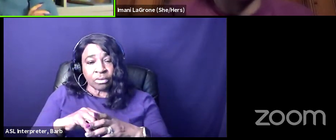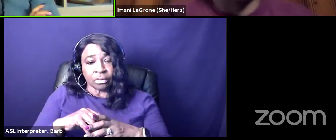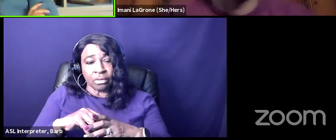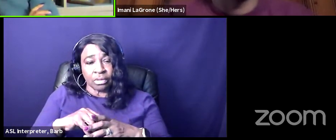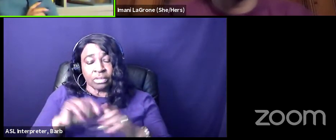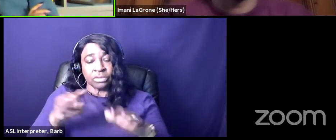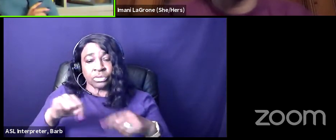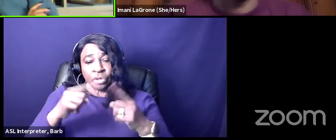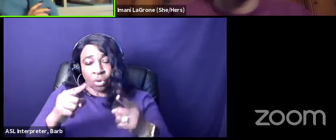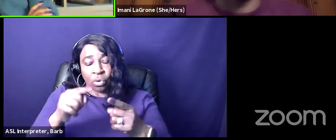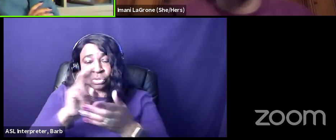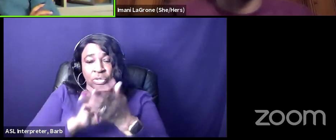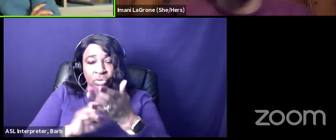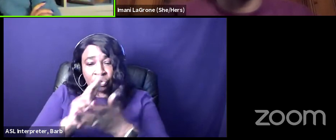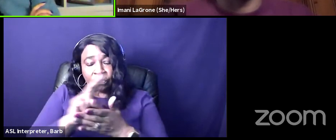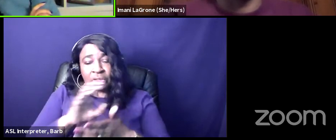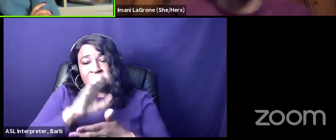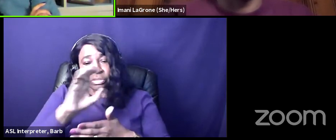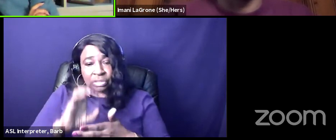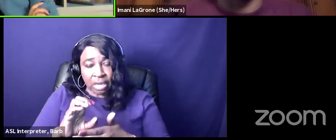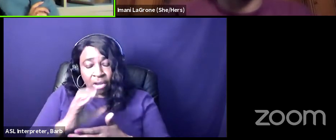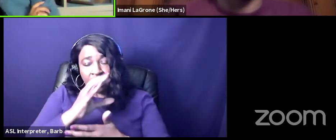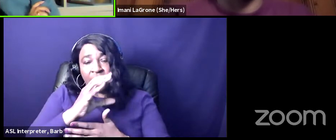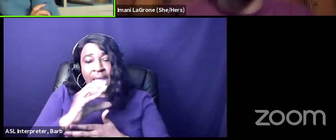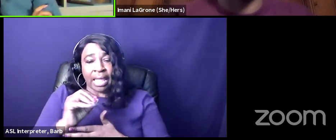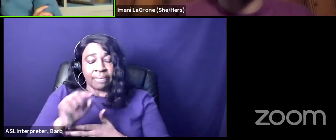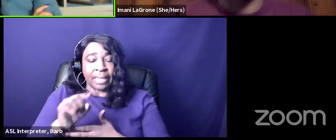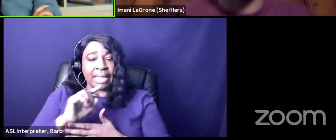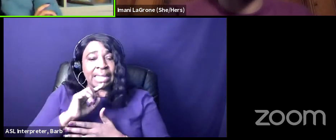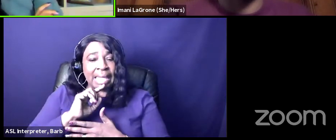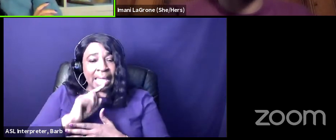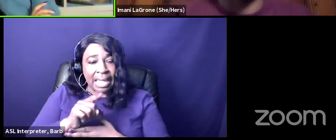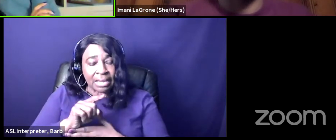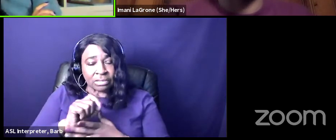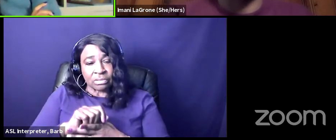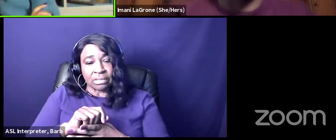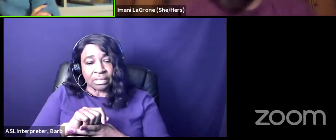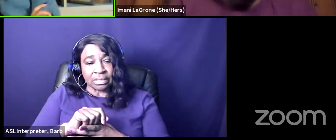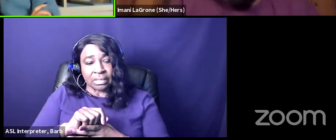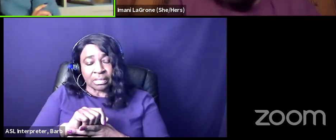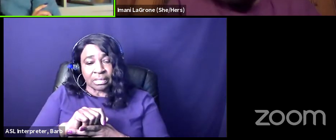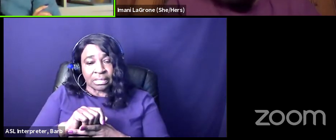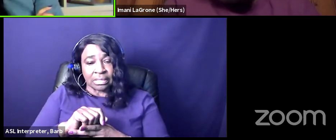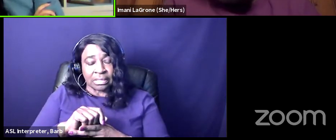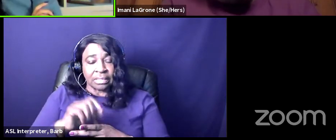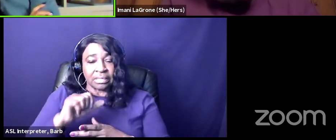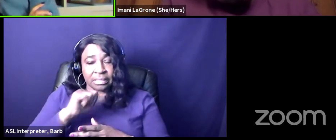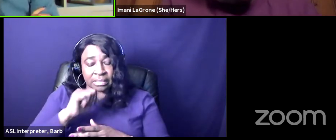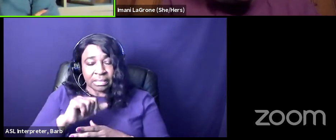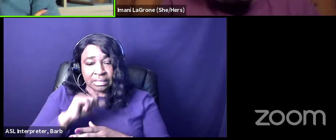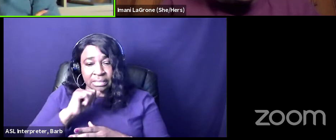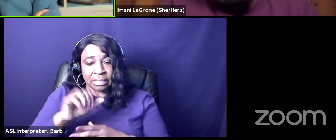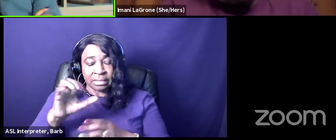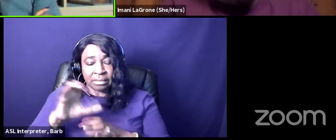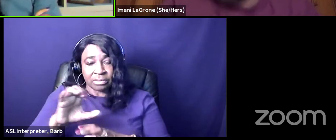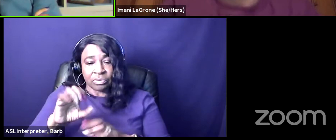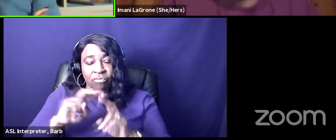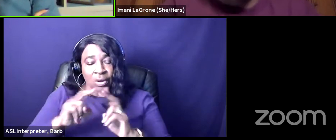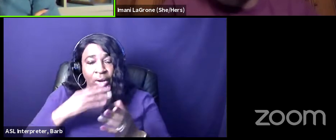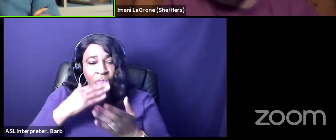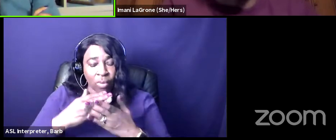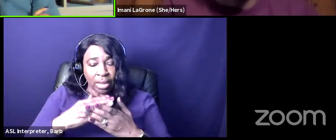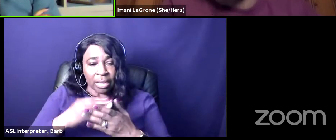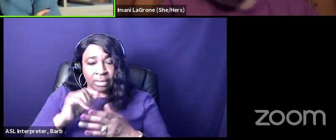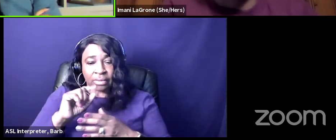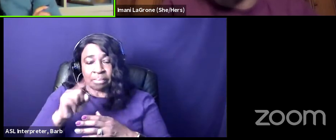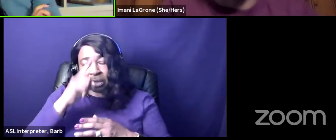here to go to the university of chicago and they actually didn't experience they might experience some like du jour racism trying to get dabbed